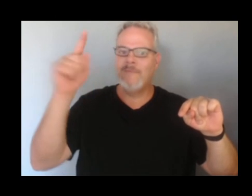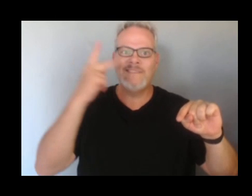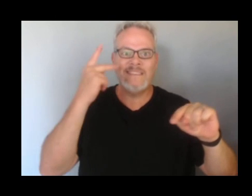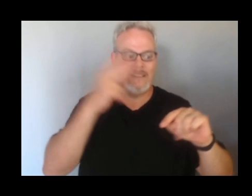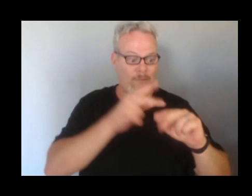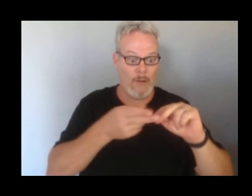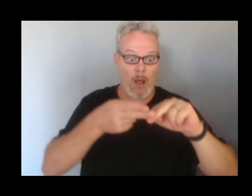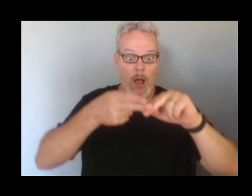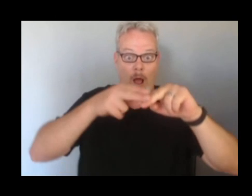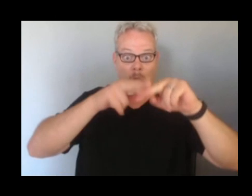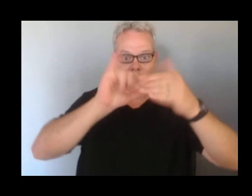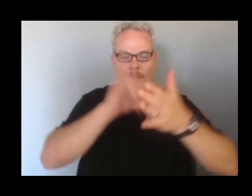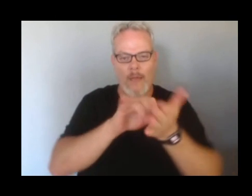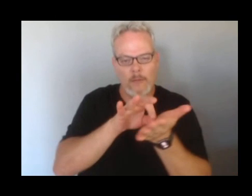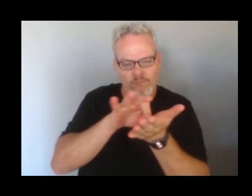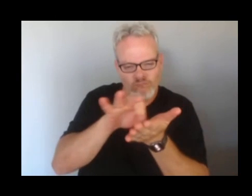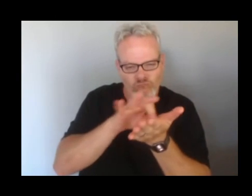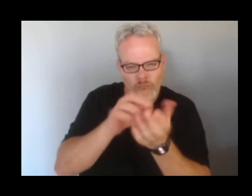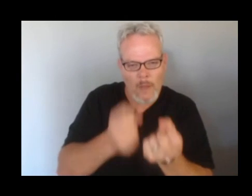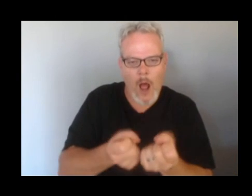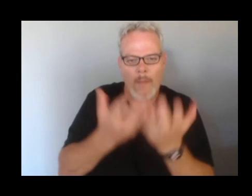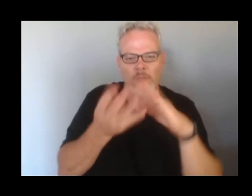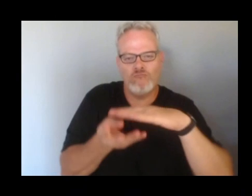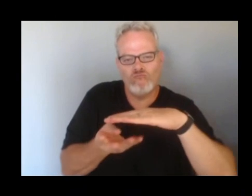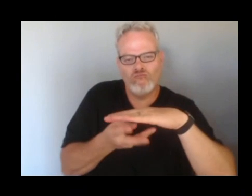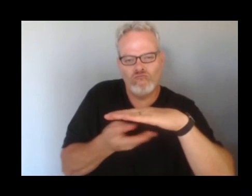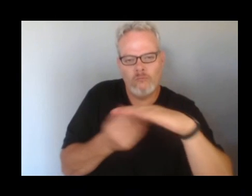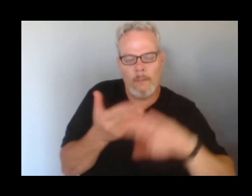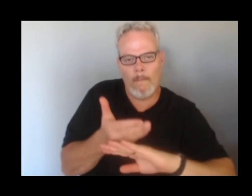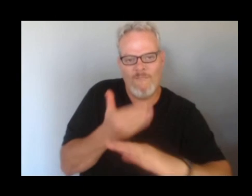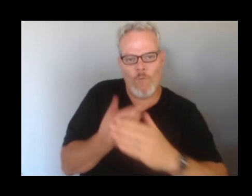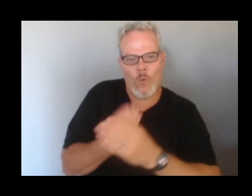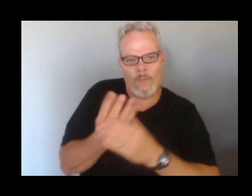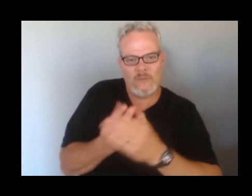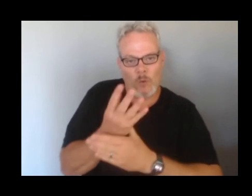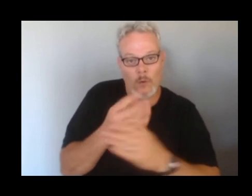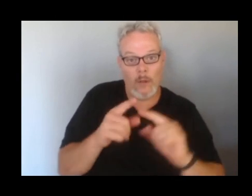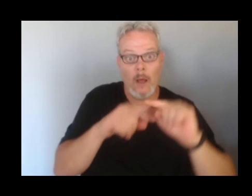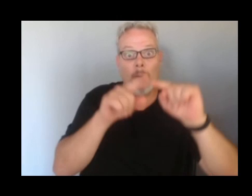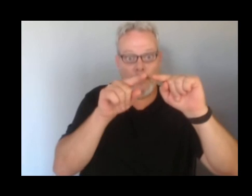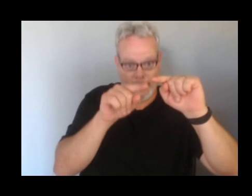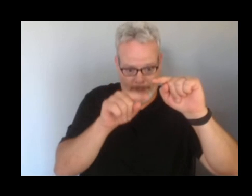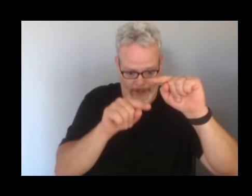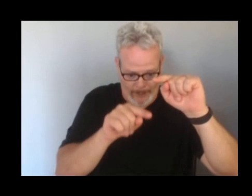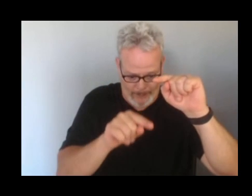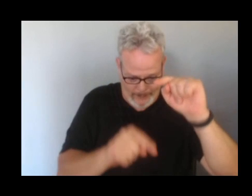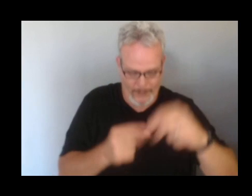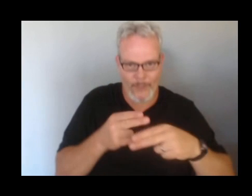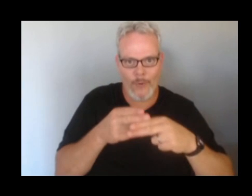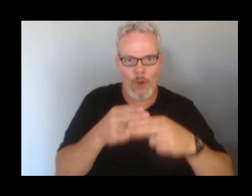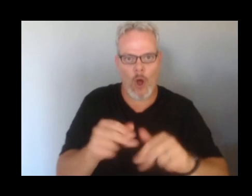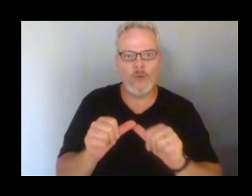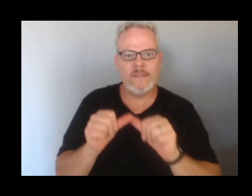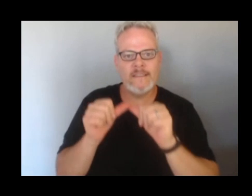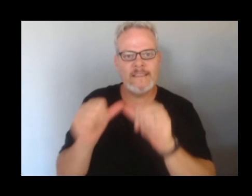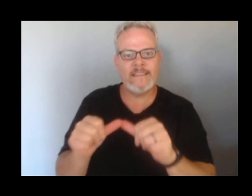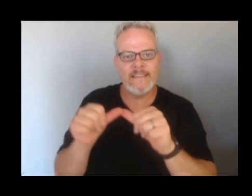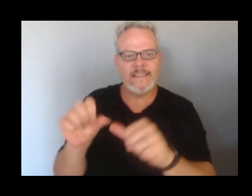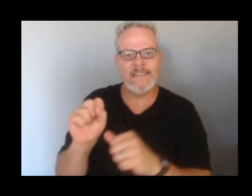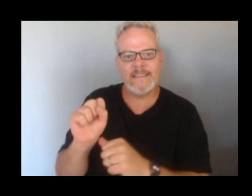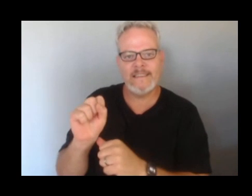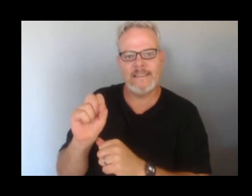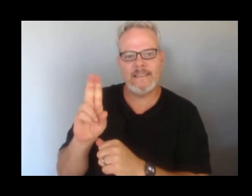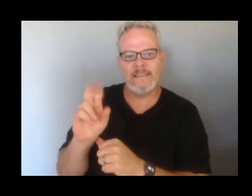deflation tracking the release of magma during that highest sustained fountaining phase. What you can see here is that since the